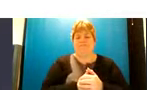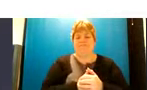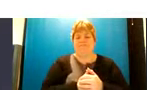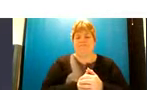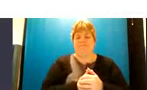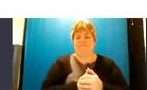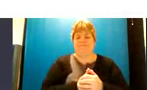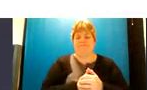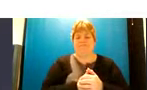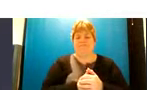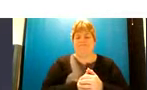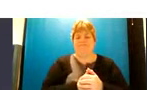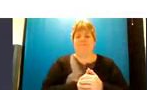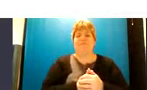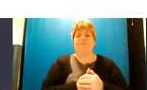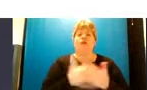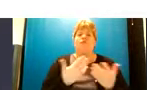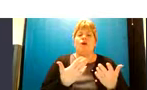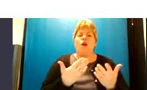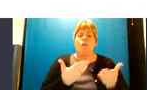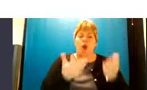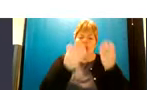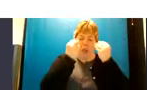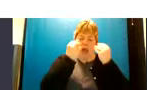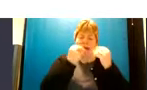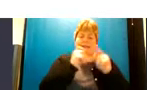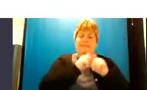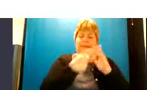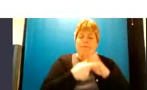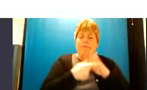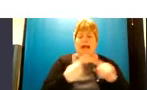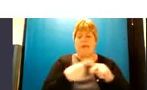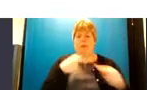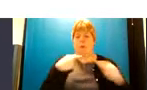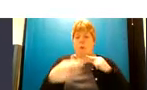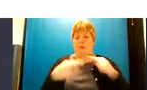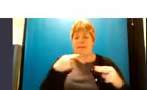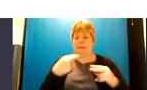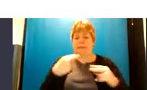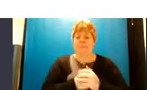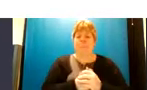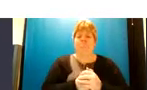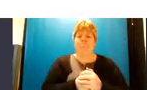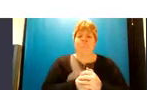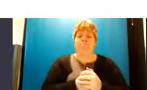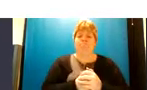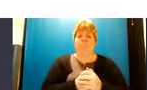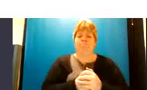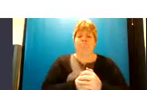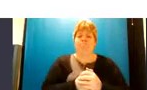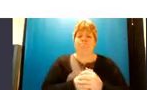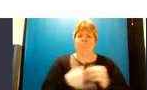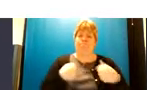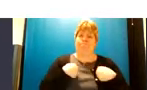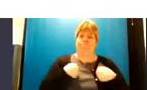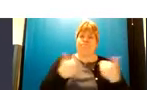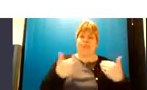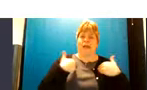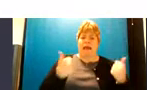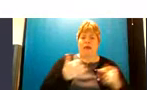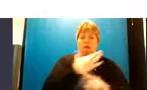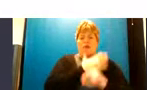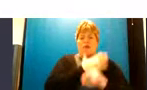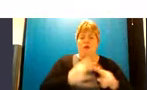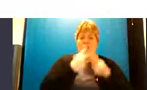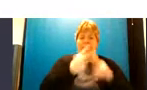so learning disabilities and autism um we as a um health and social care and community